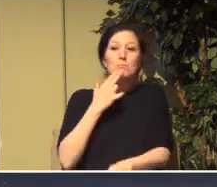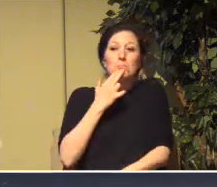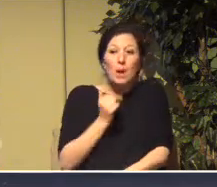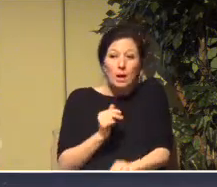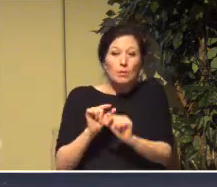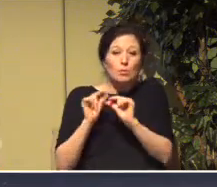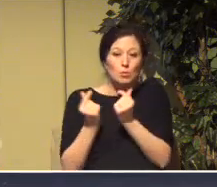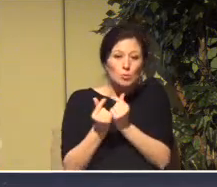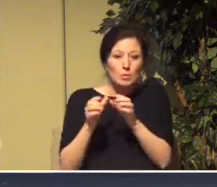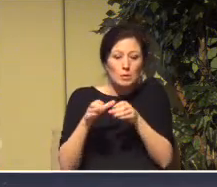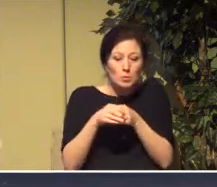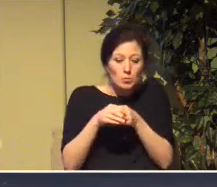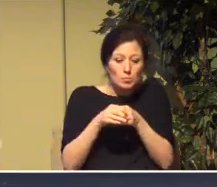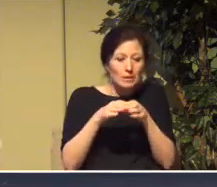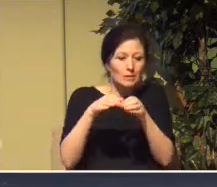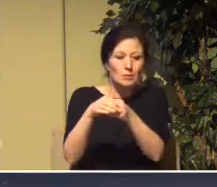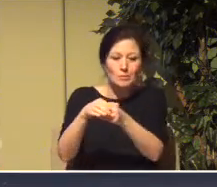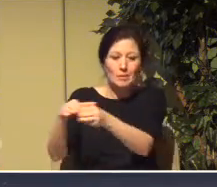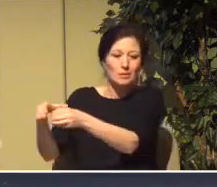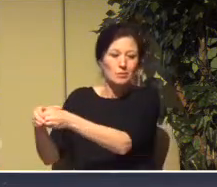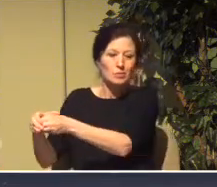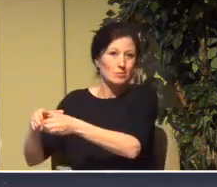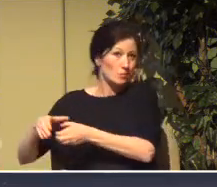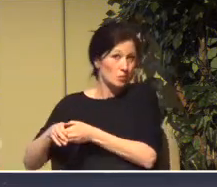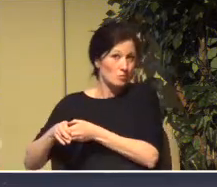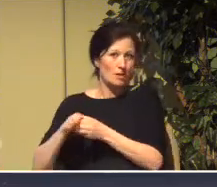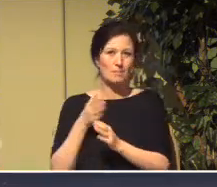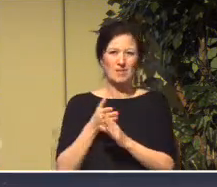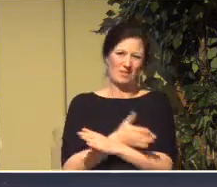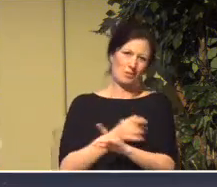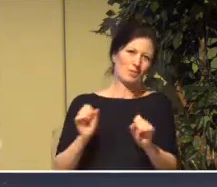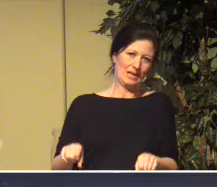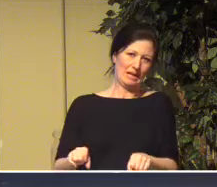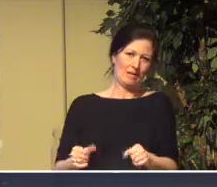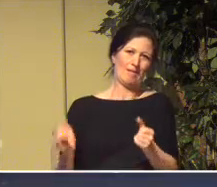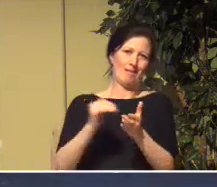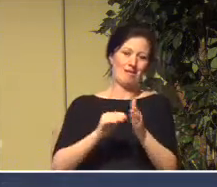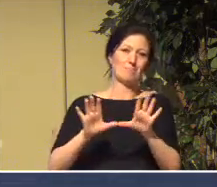before we can do large groups and worship together and so on.